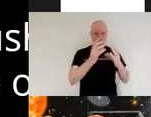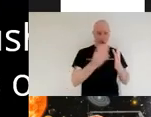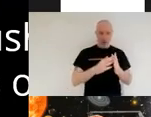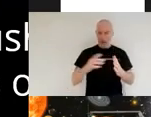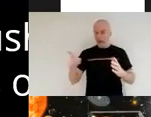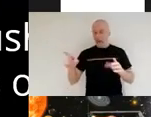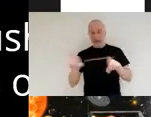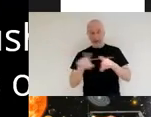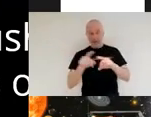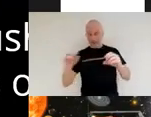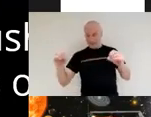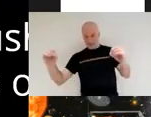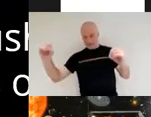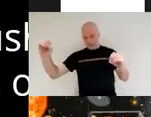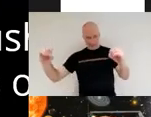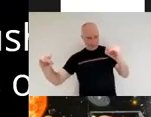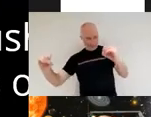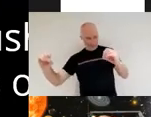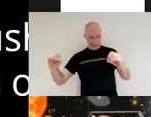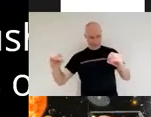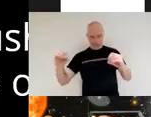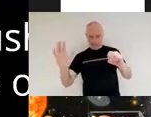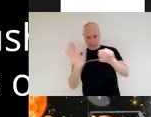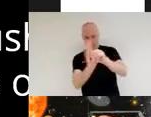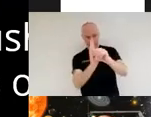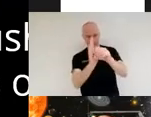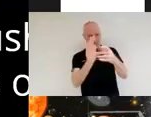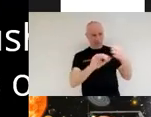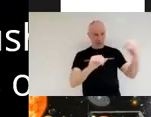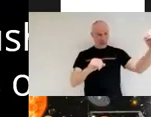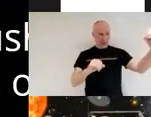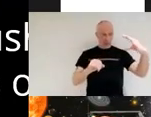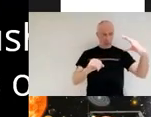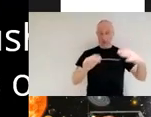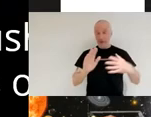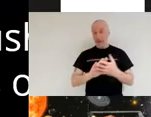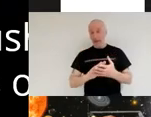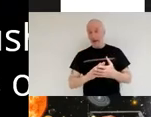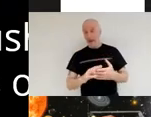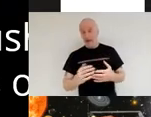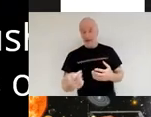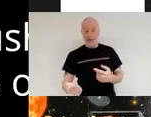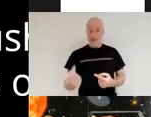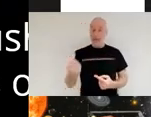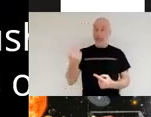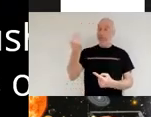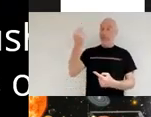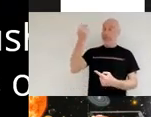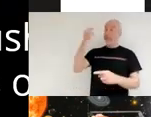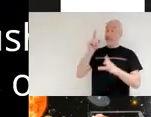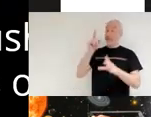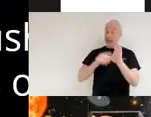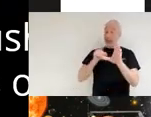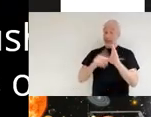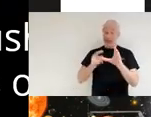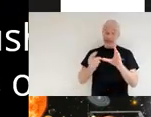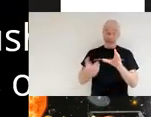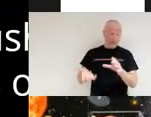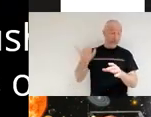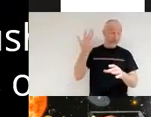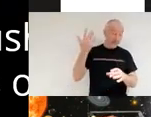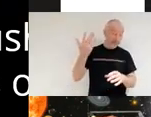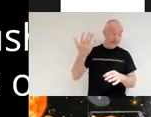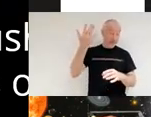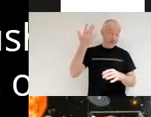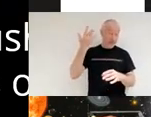shield and that you're going to look further back in time to look to the origins of the universe or give us the best information that we've had so